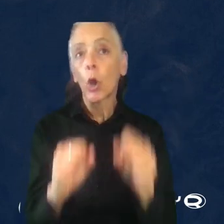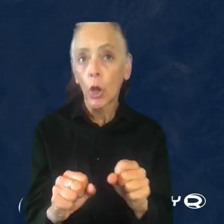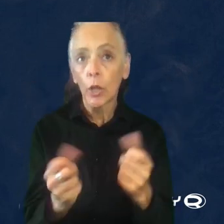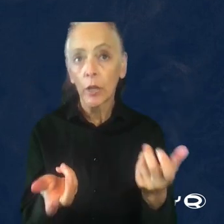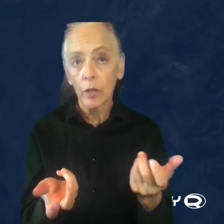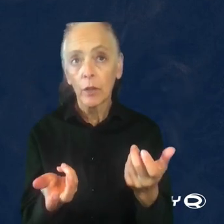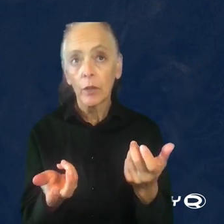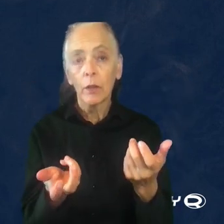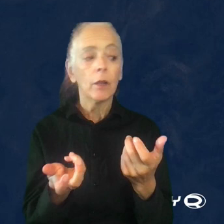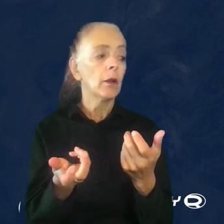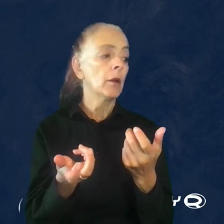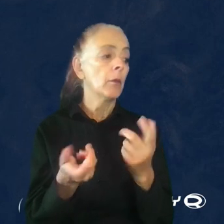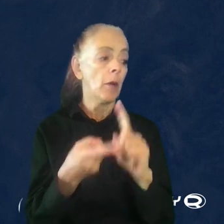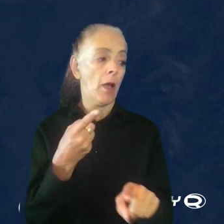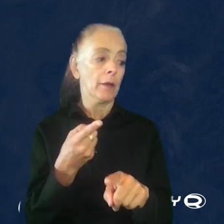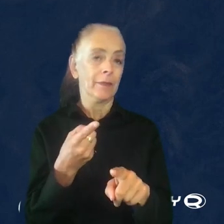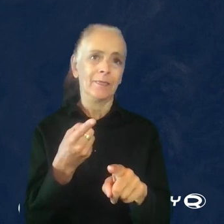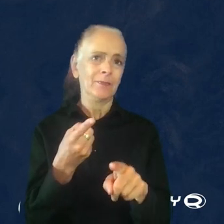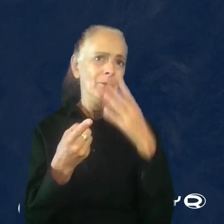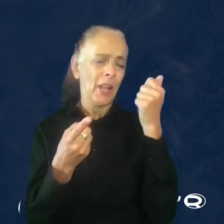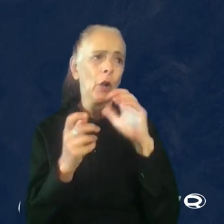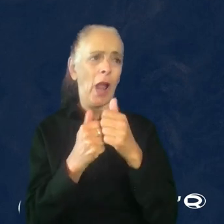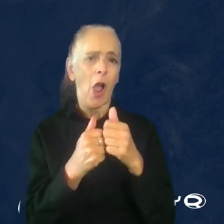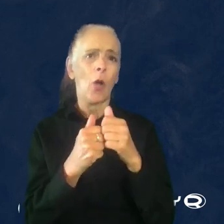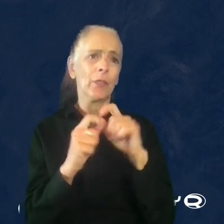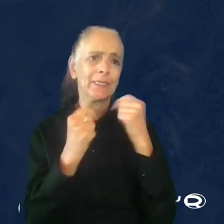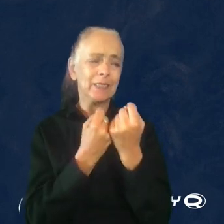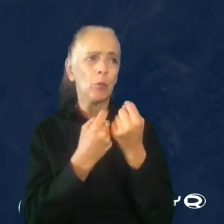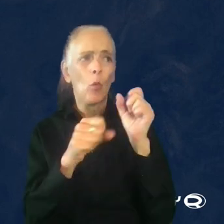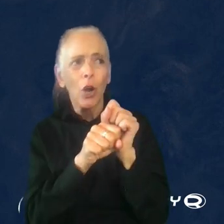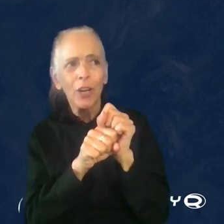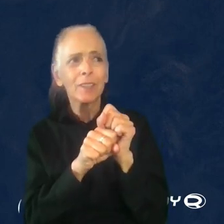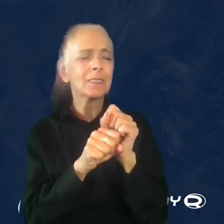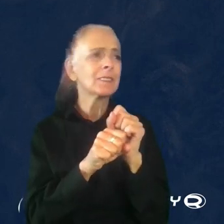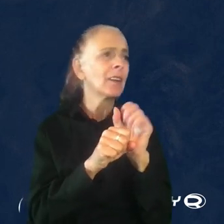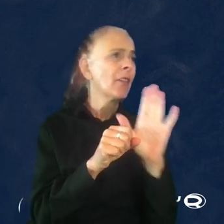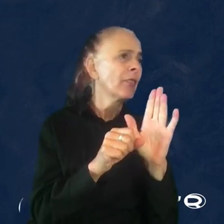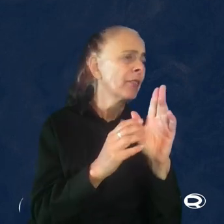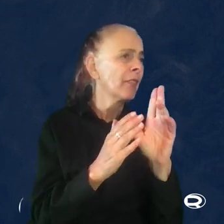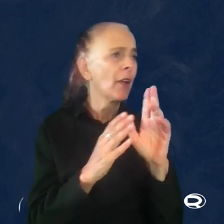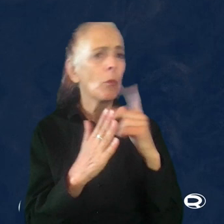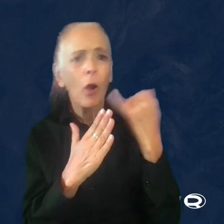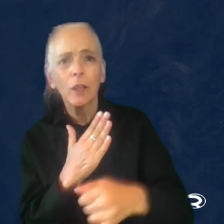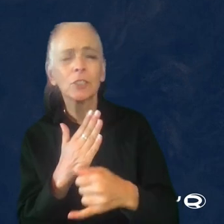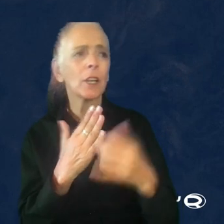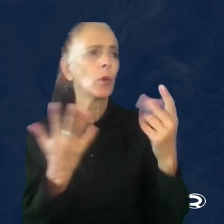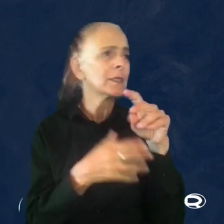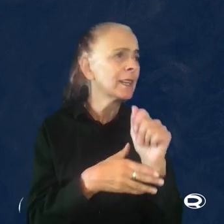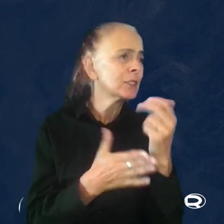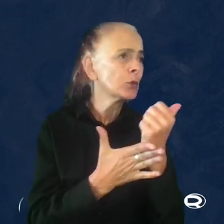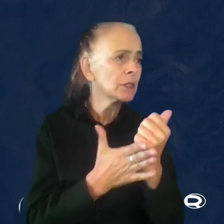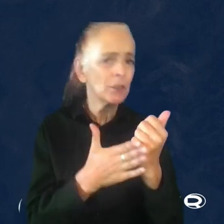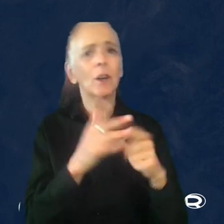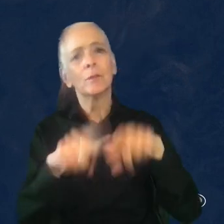how the team works, what do they need, what kind of project it is, what tools they are using, what data would be useful and how best